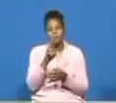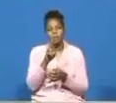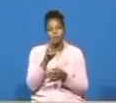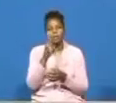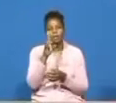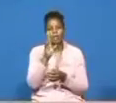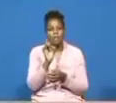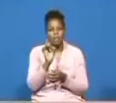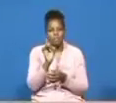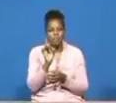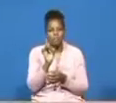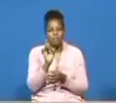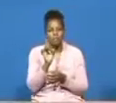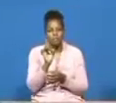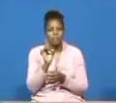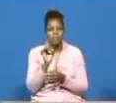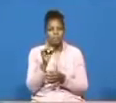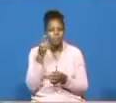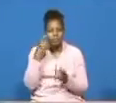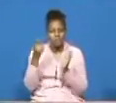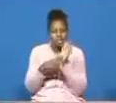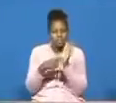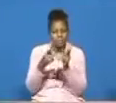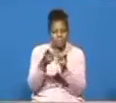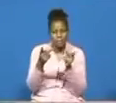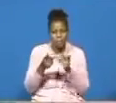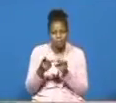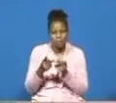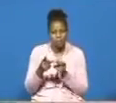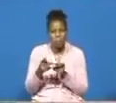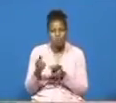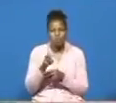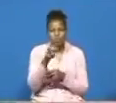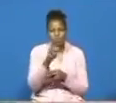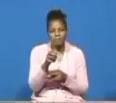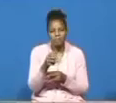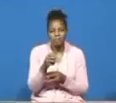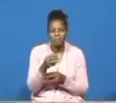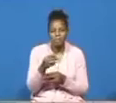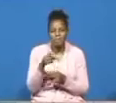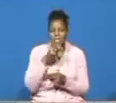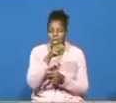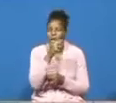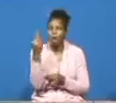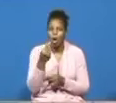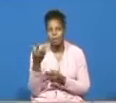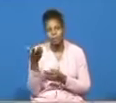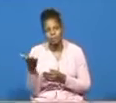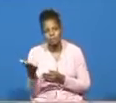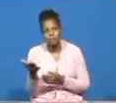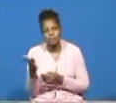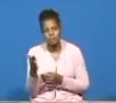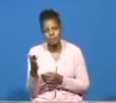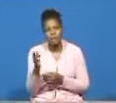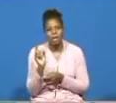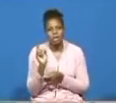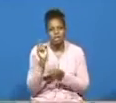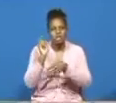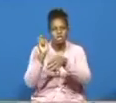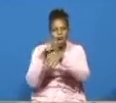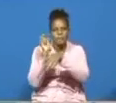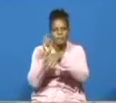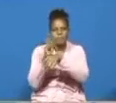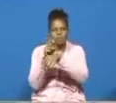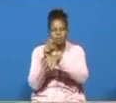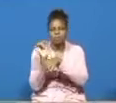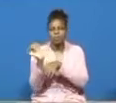there were always snakes there it was a place that was infested with snakes and scorpions and other